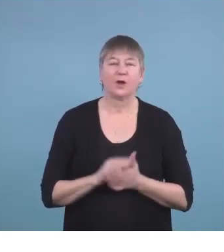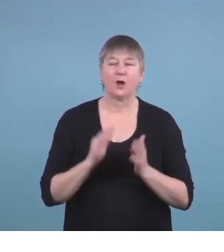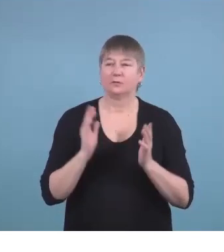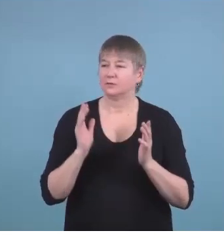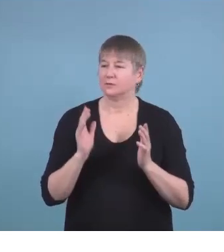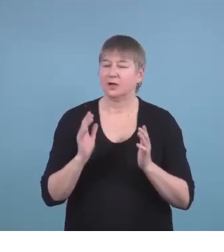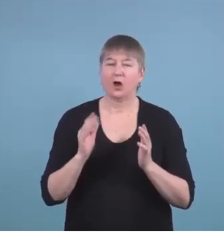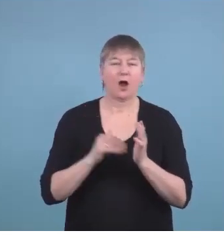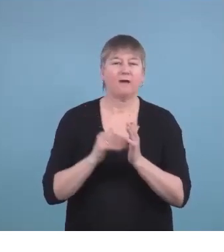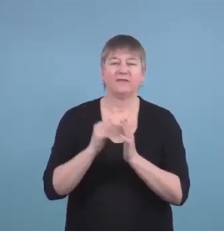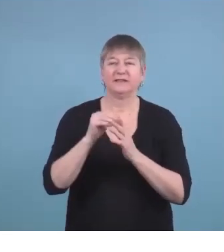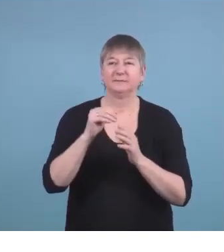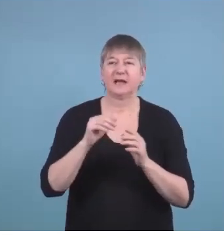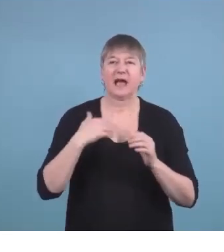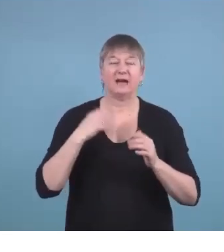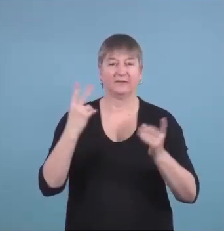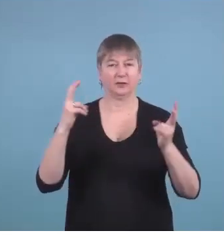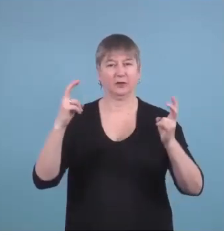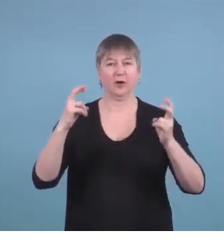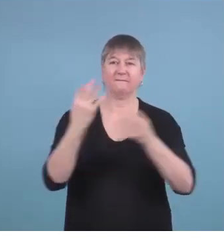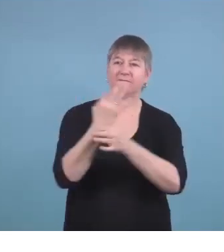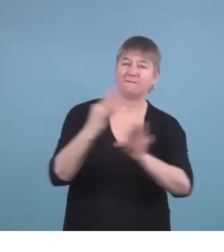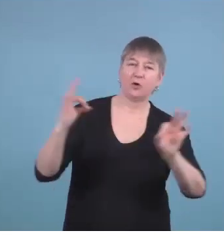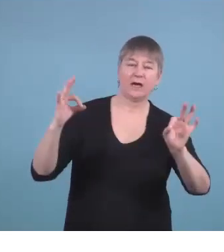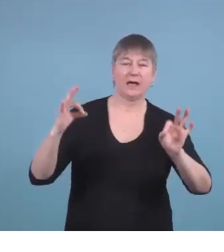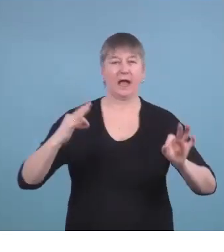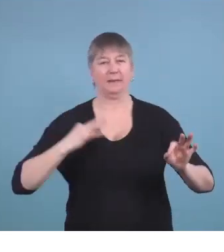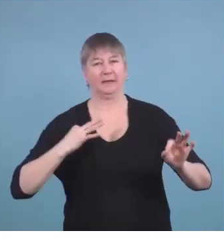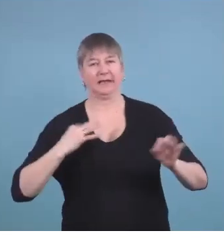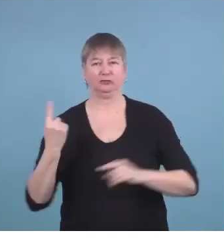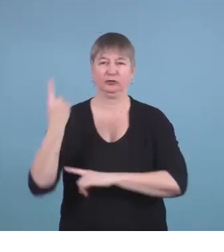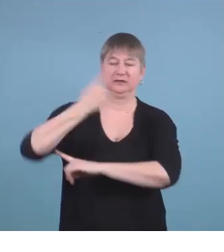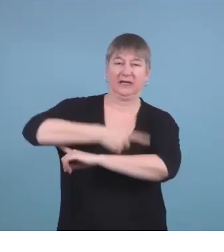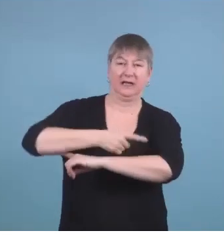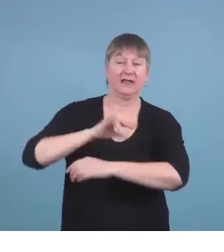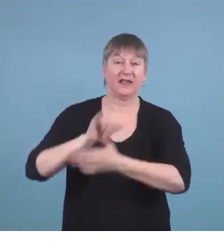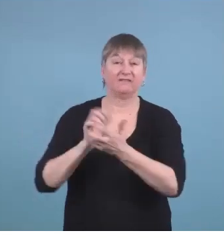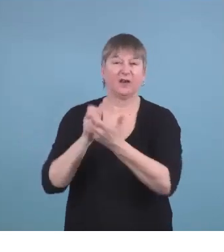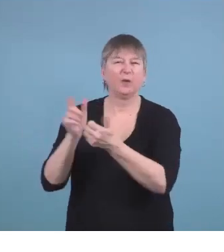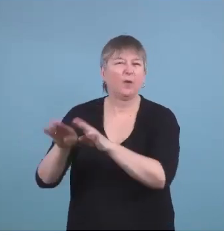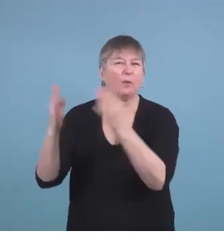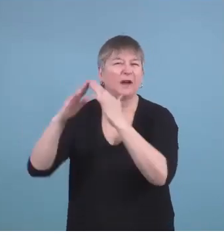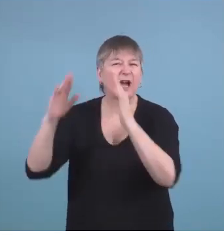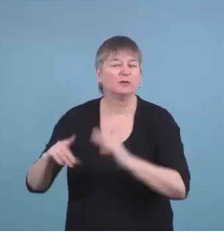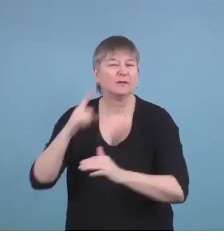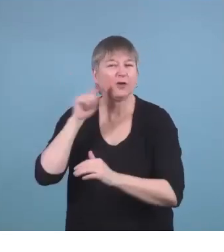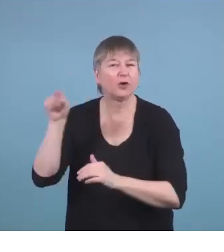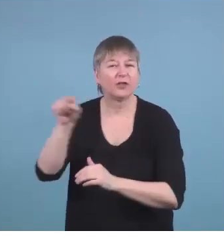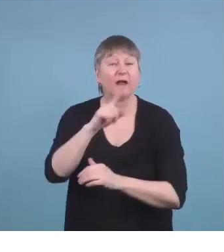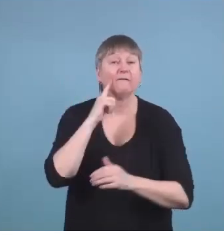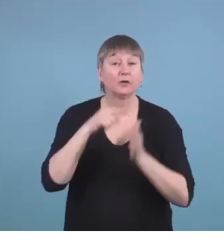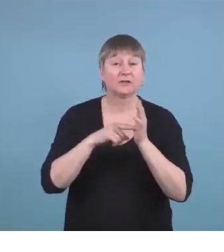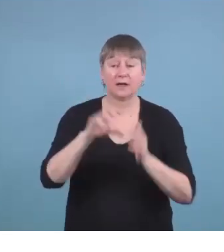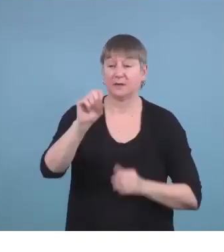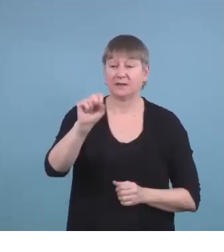days that fit with the open house of the college or university. So SAIT, when they have their